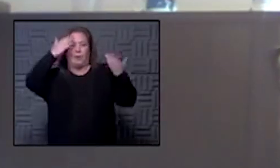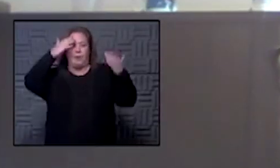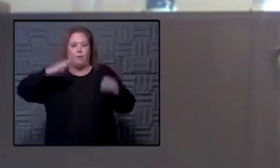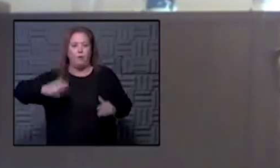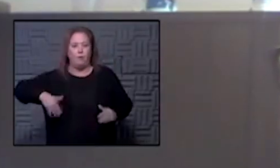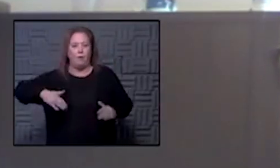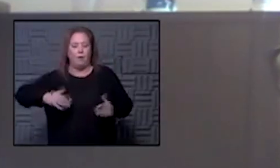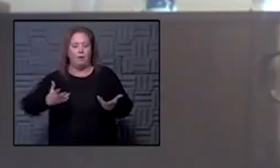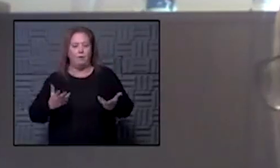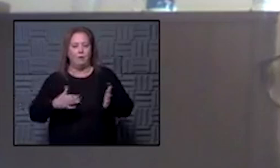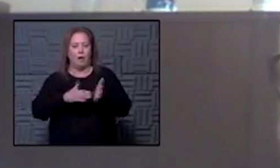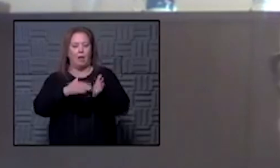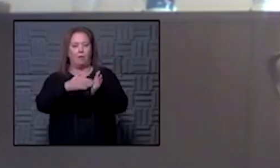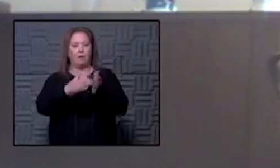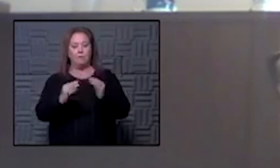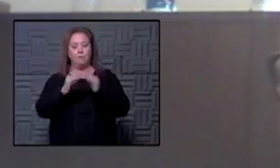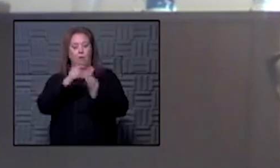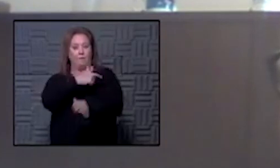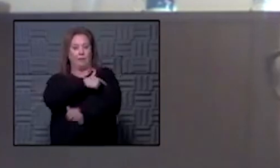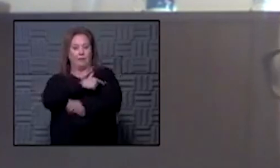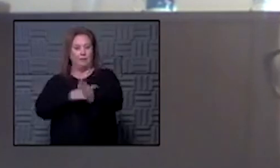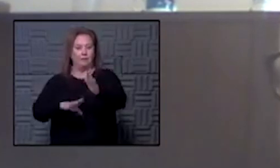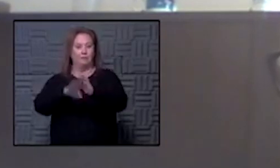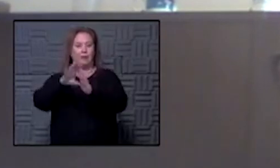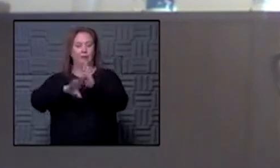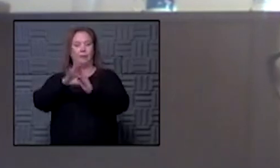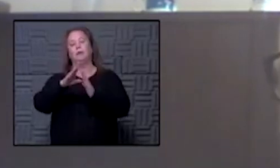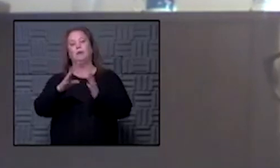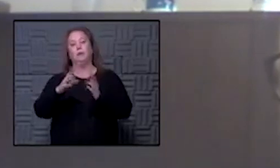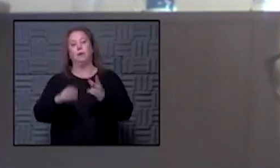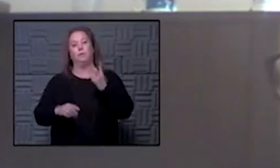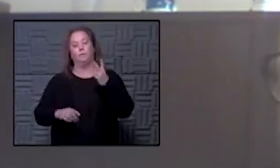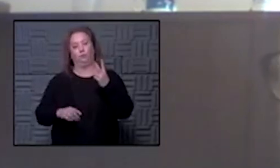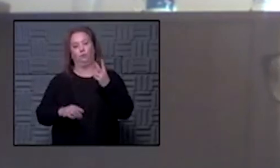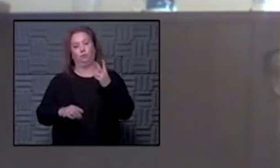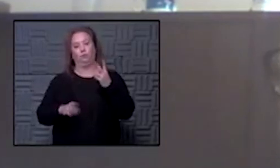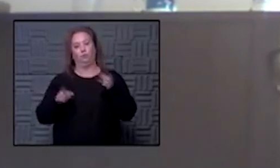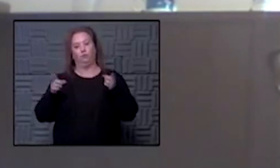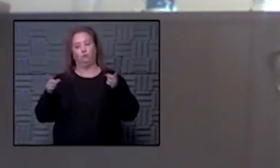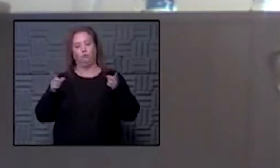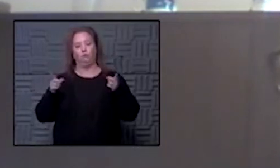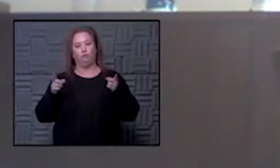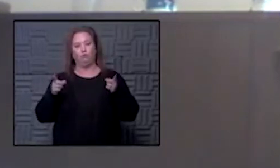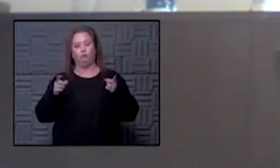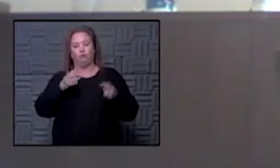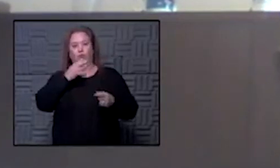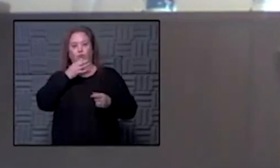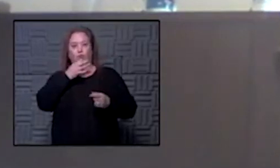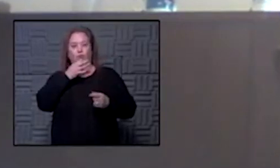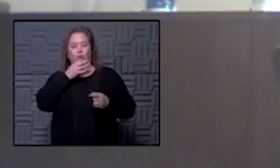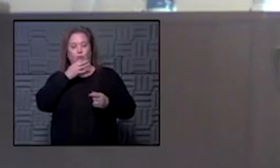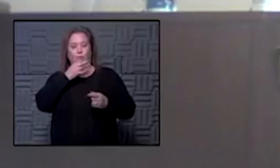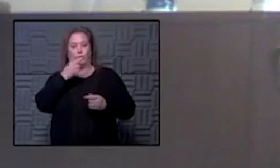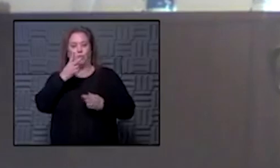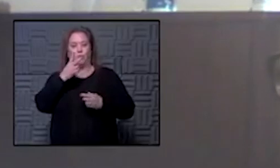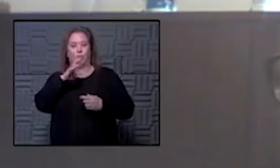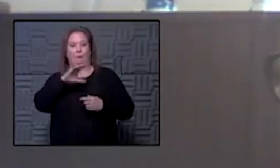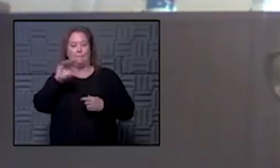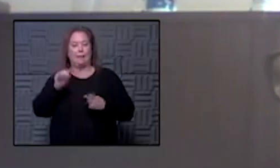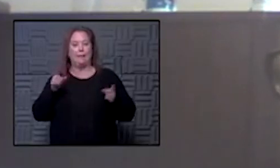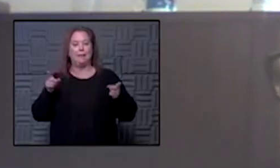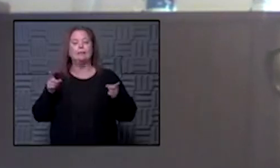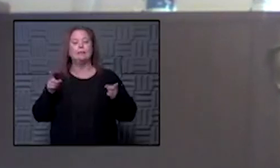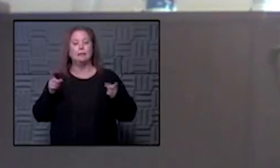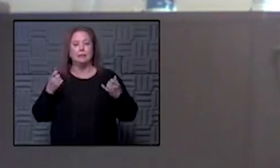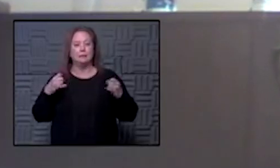and as more vaccines are being developed you we've got two that are about to hit the pipeline right now and um but